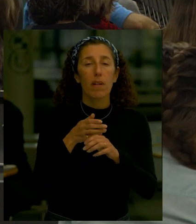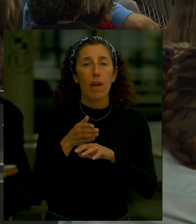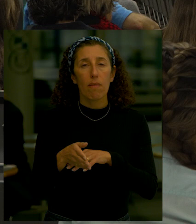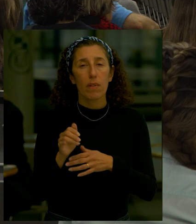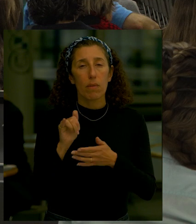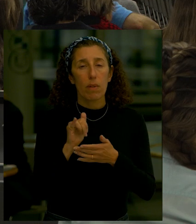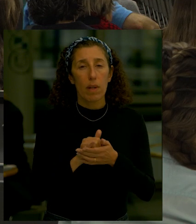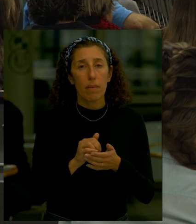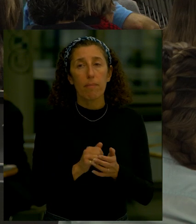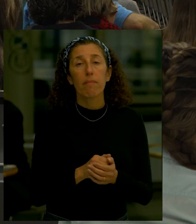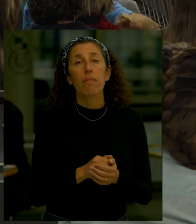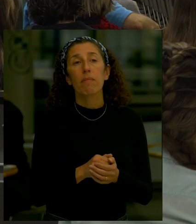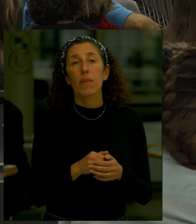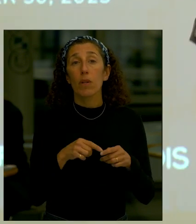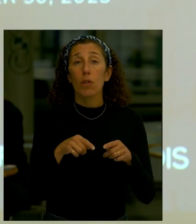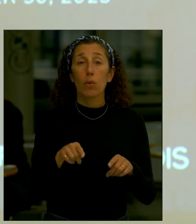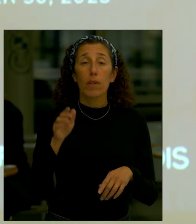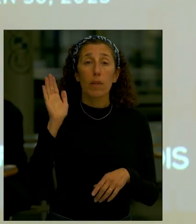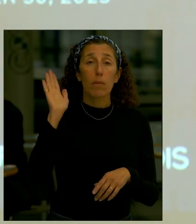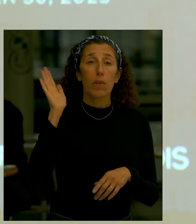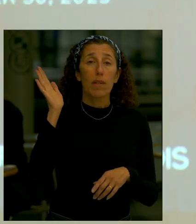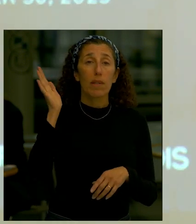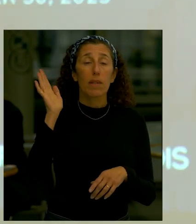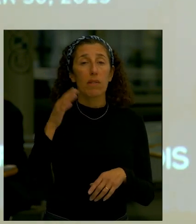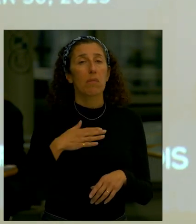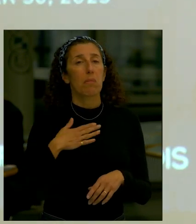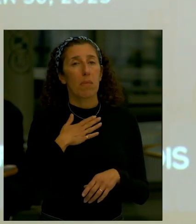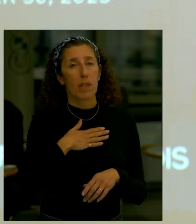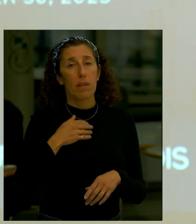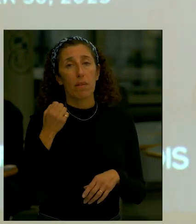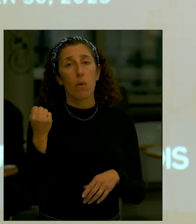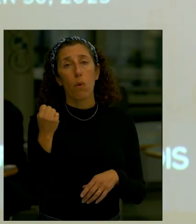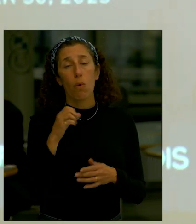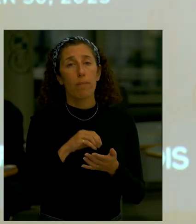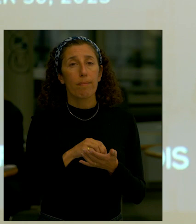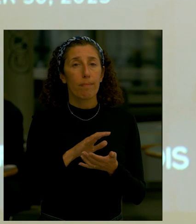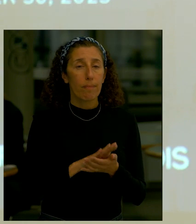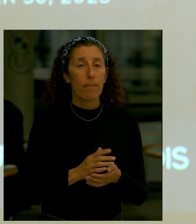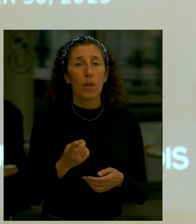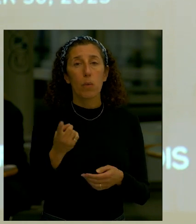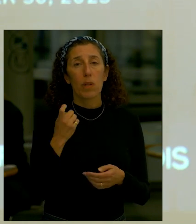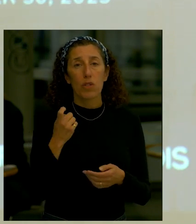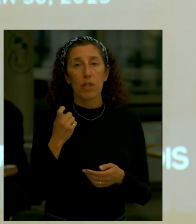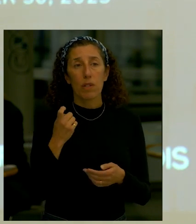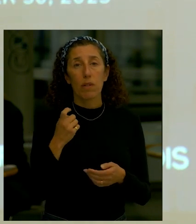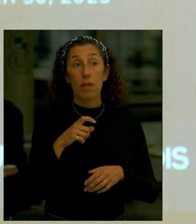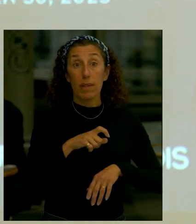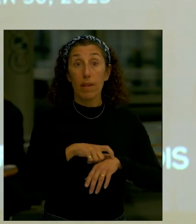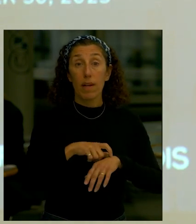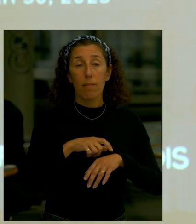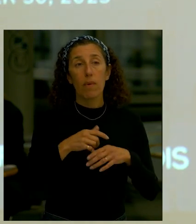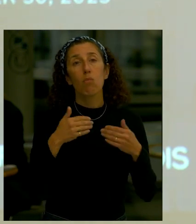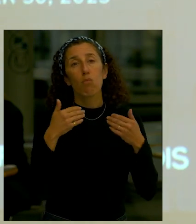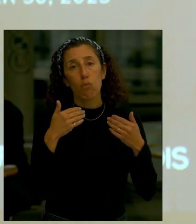is if you have questions in the material that I'm presenting if you can wait till I conclude the presentation and then we'll have 20 minutes for some open Q&A